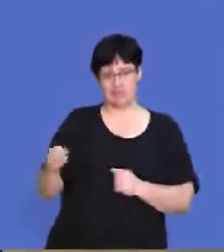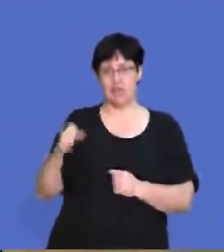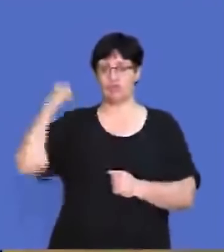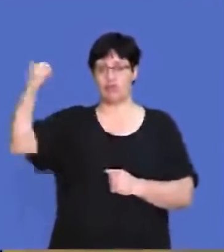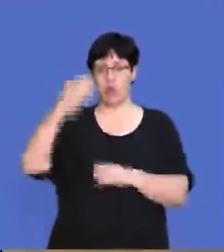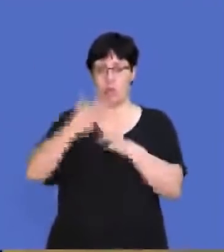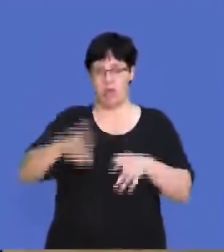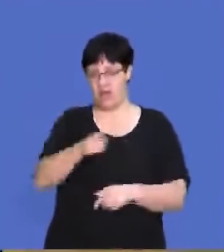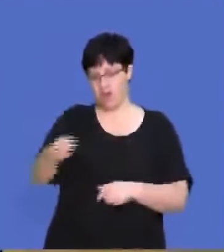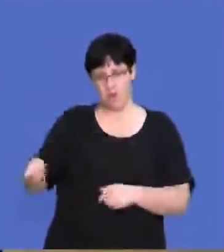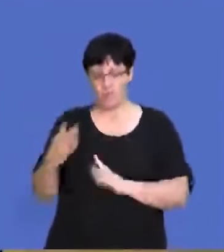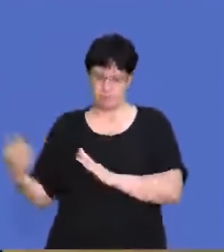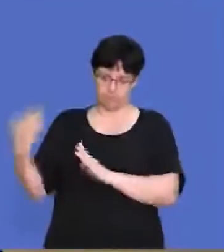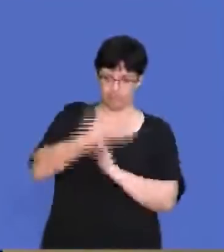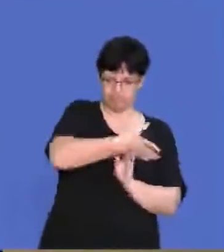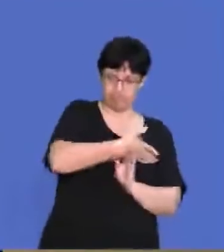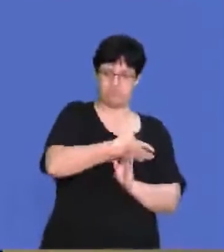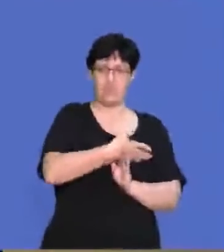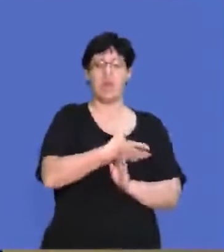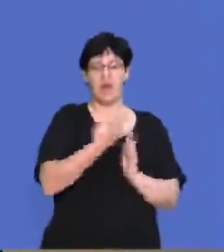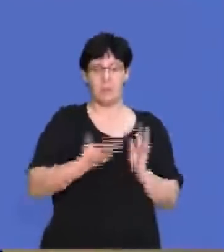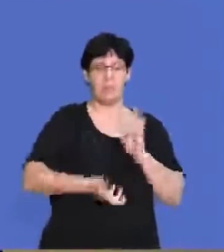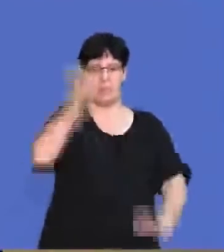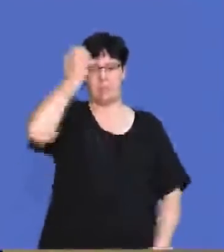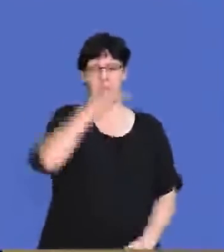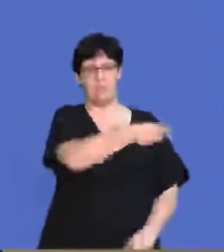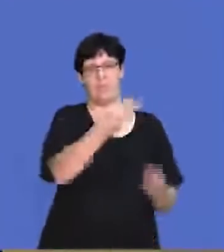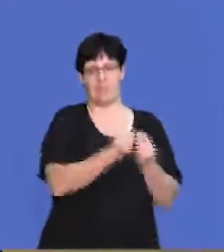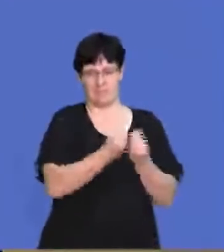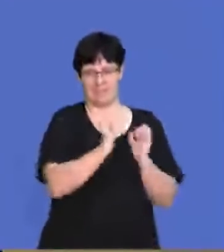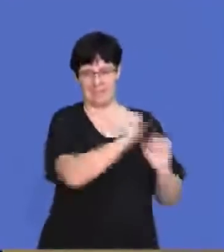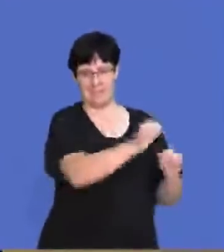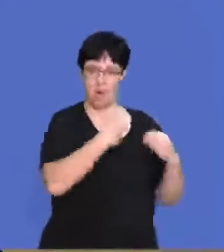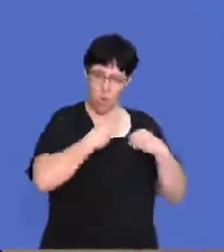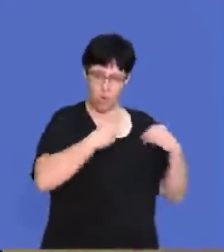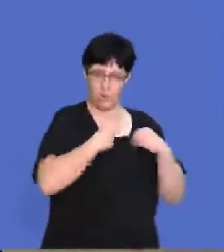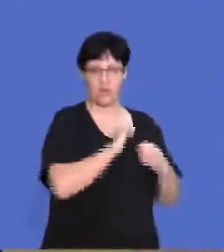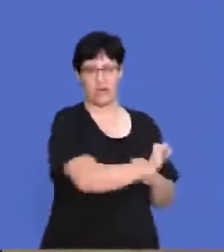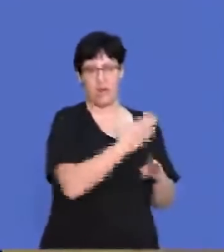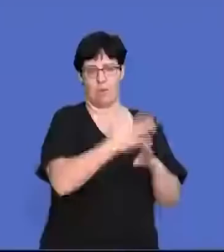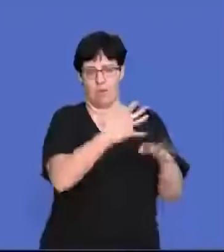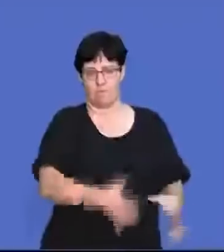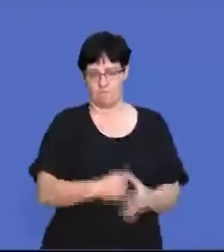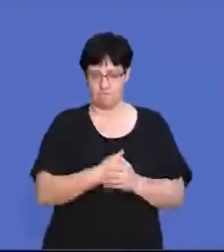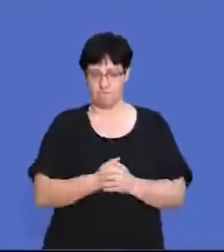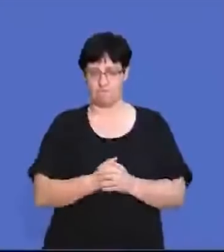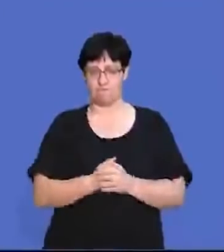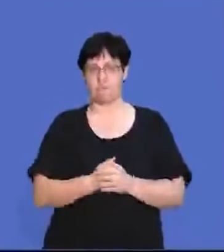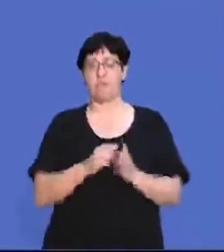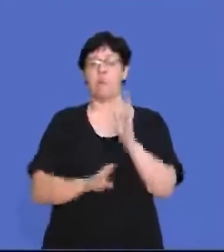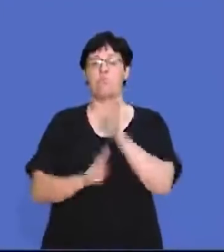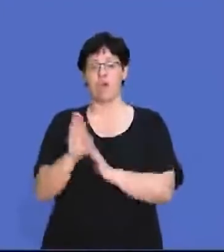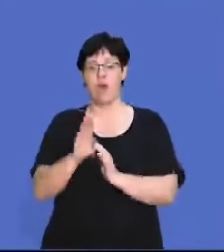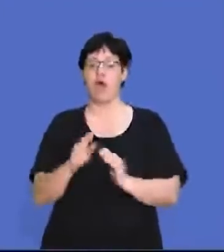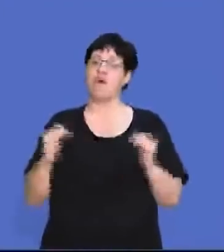striking workers so that they can't come into the premises and damage any assets that belong to the employer. It